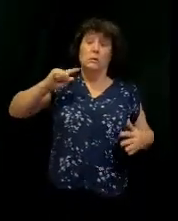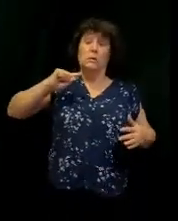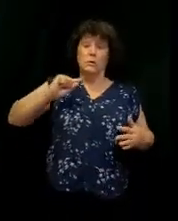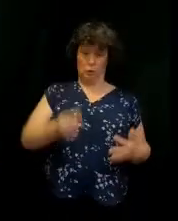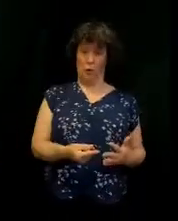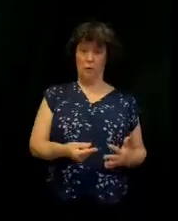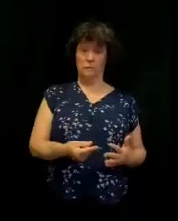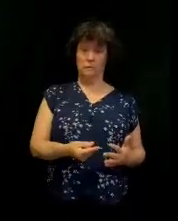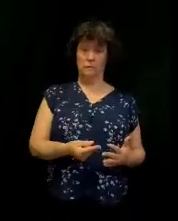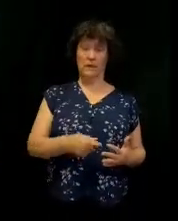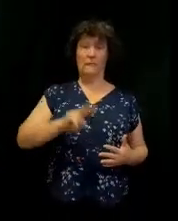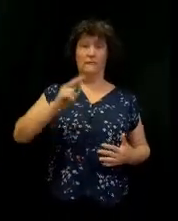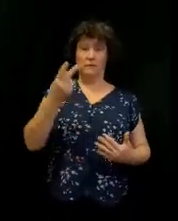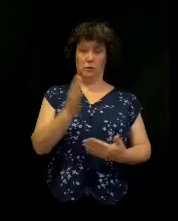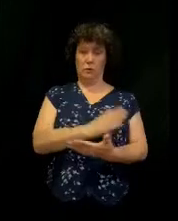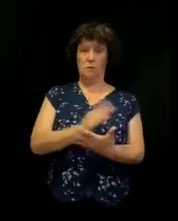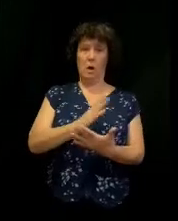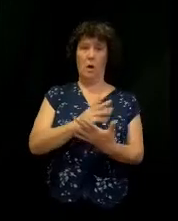But the second song, it hit.